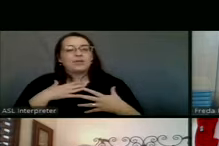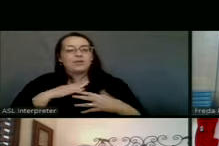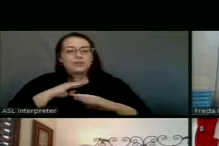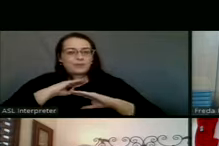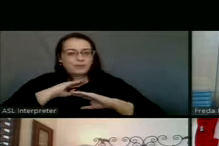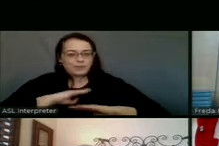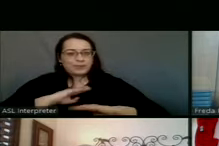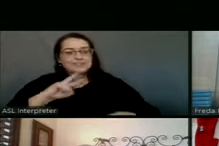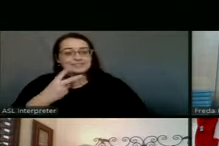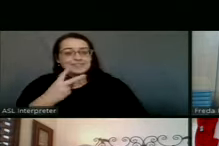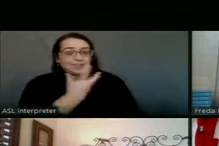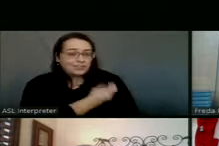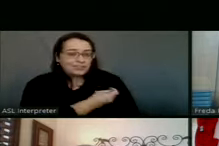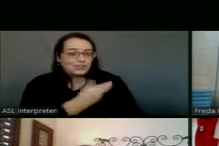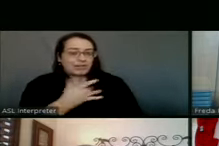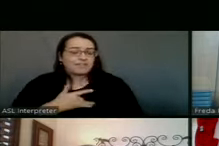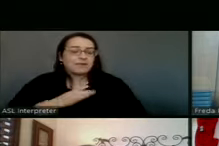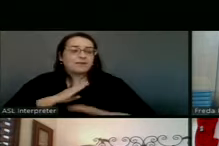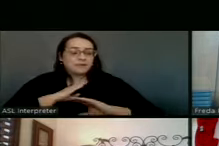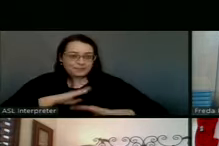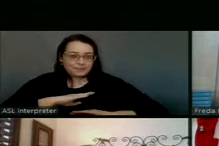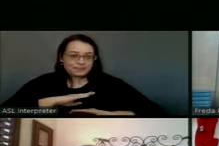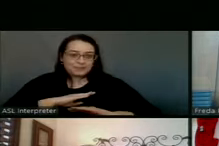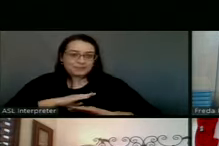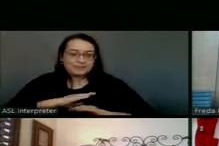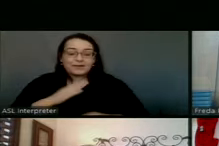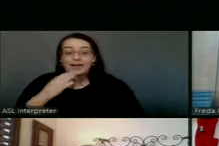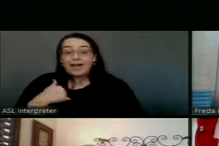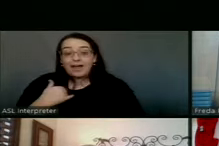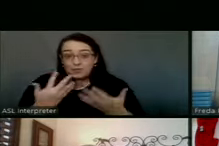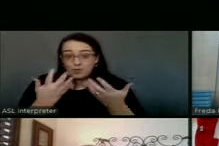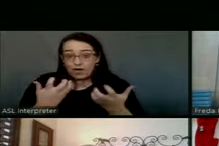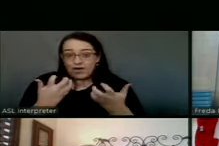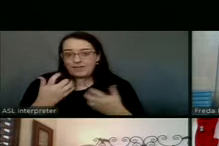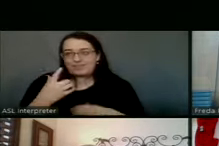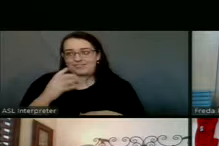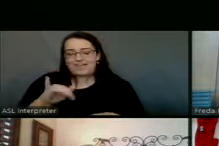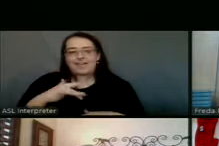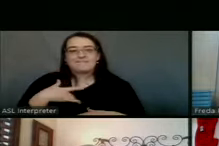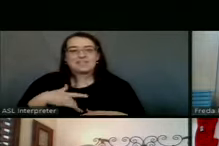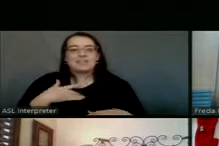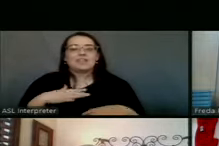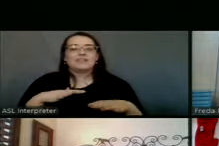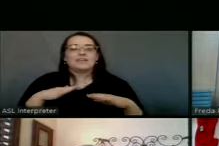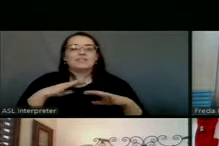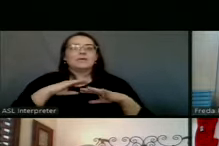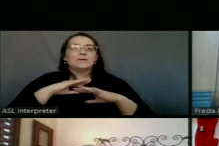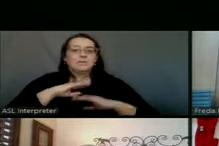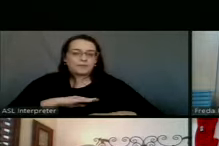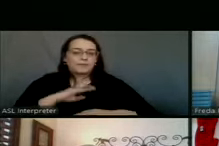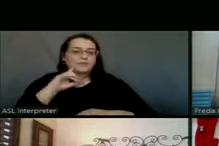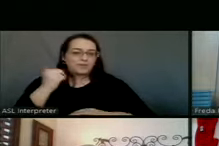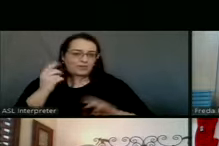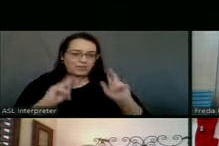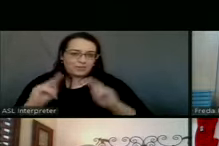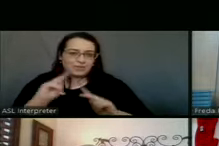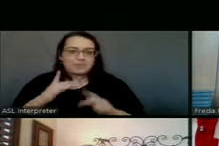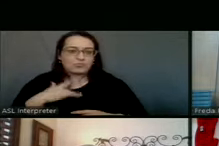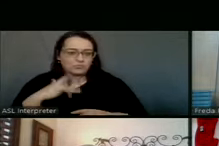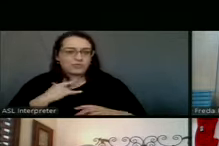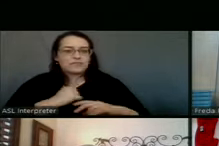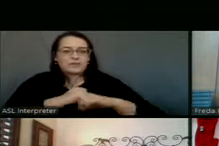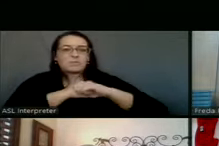got my second dose. And so I know that I, I want that for other people, um, for them to be protected because